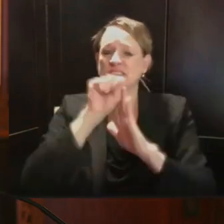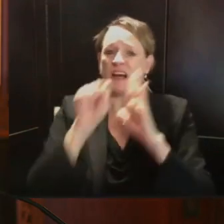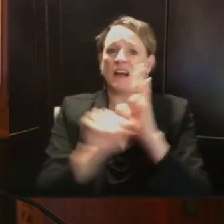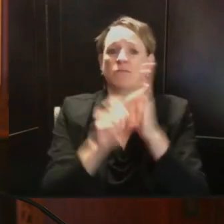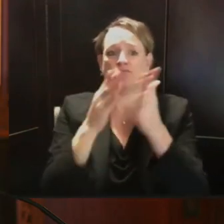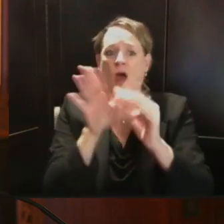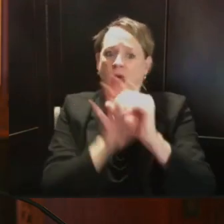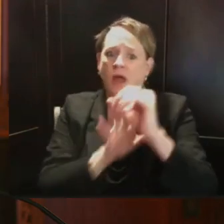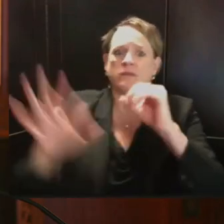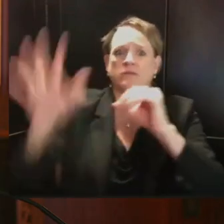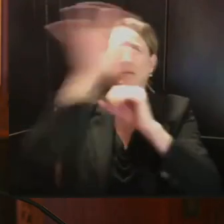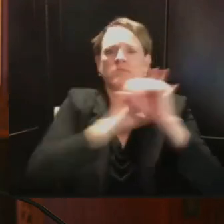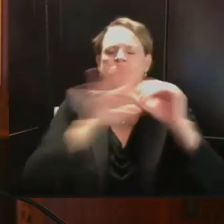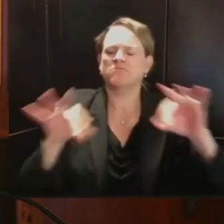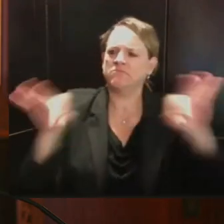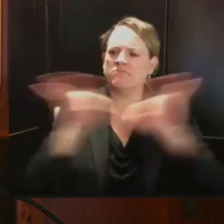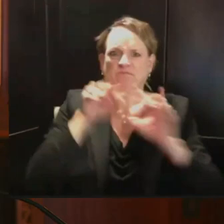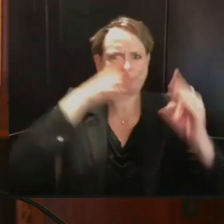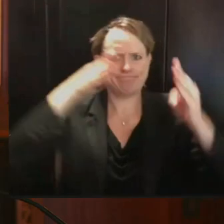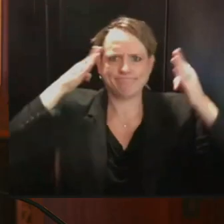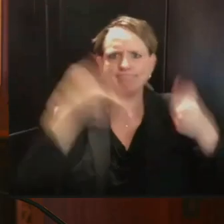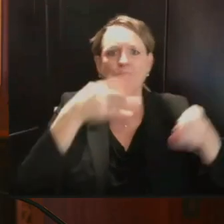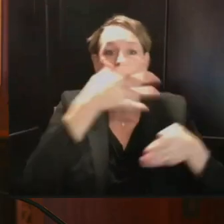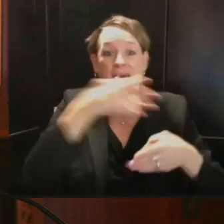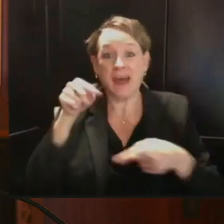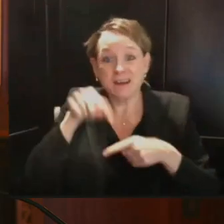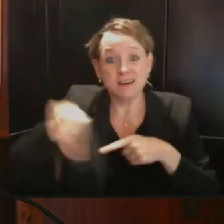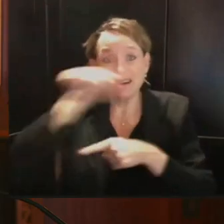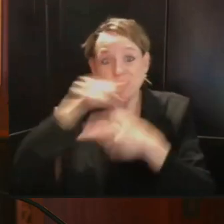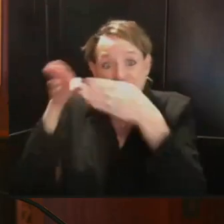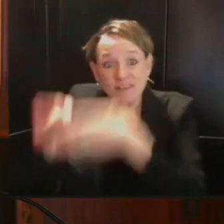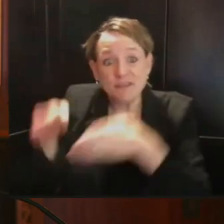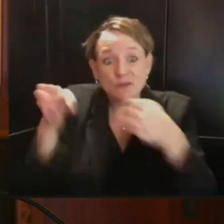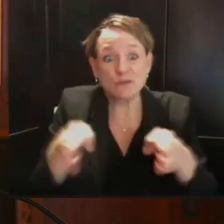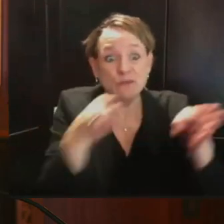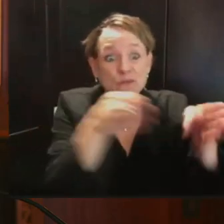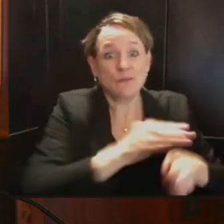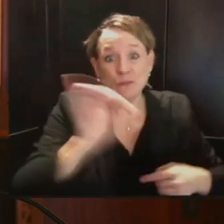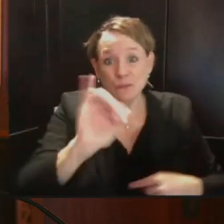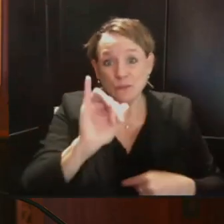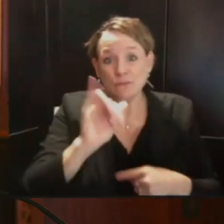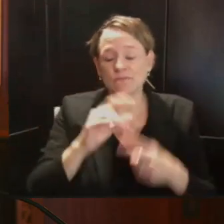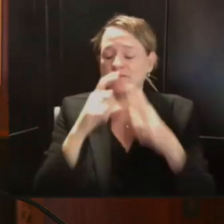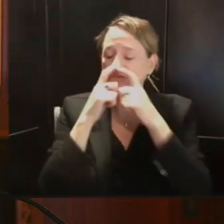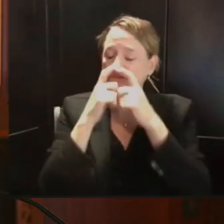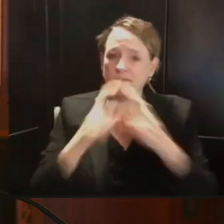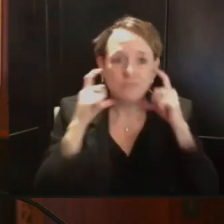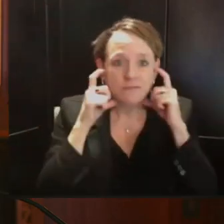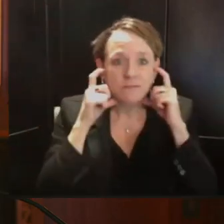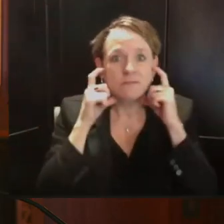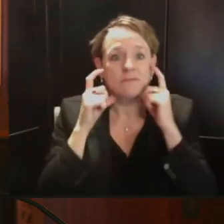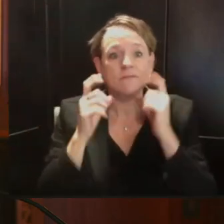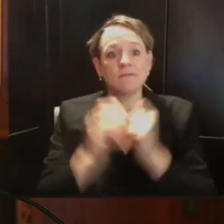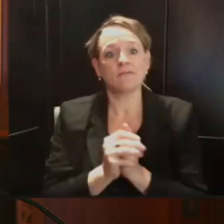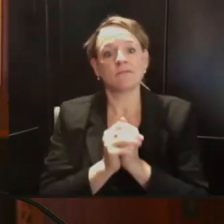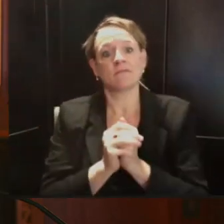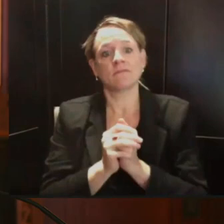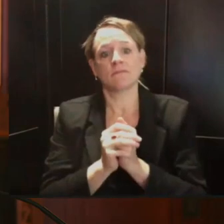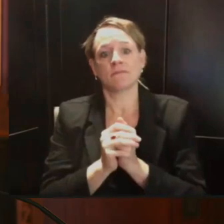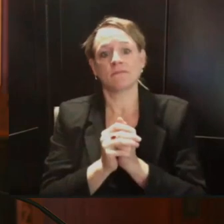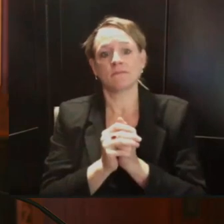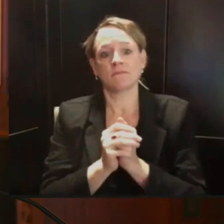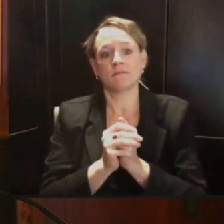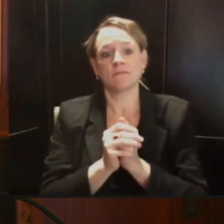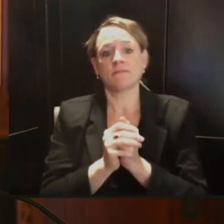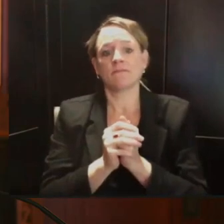mandate was so important. Because, yes, our case numbers are going up, and we also know that masks work.